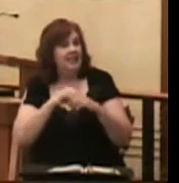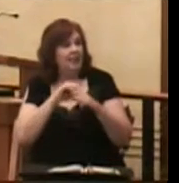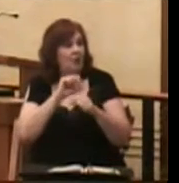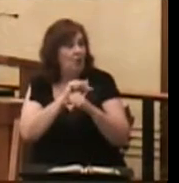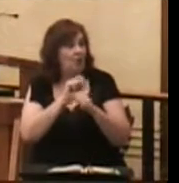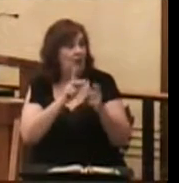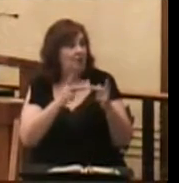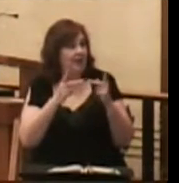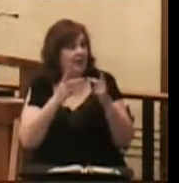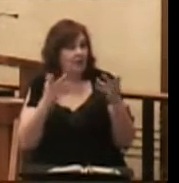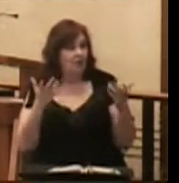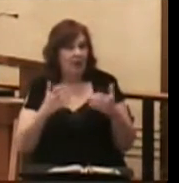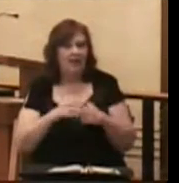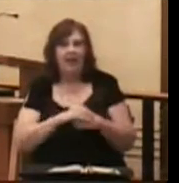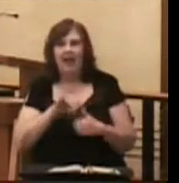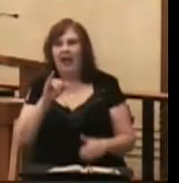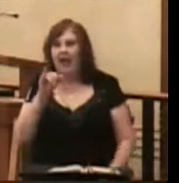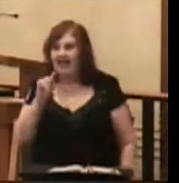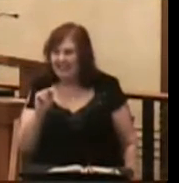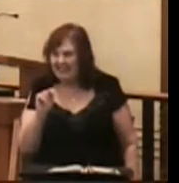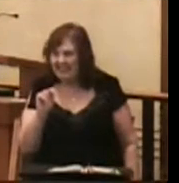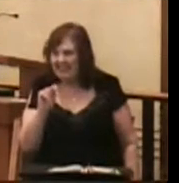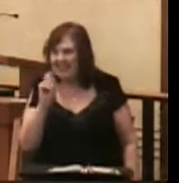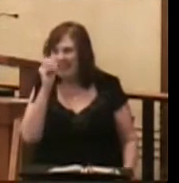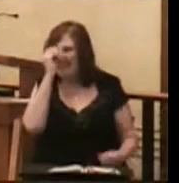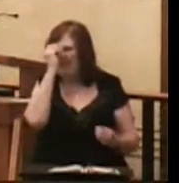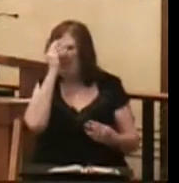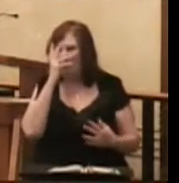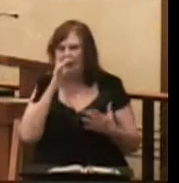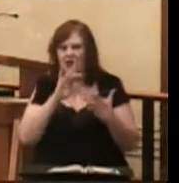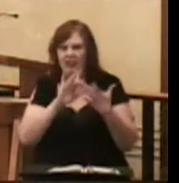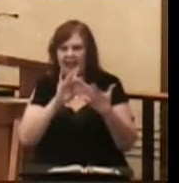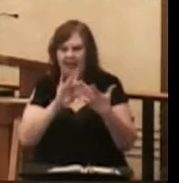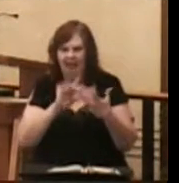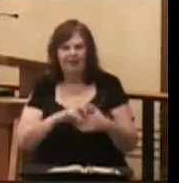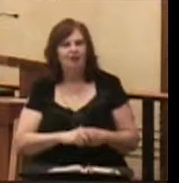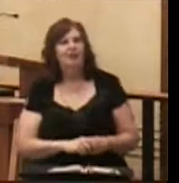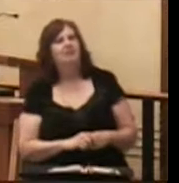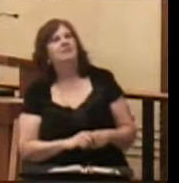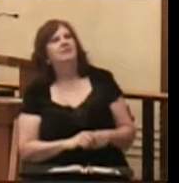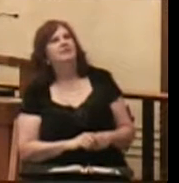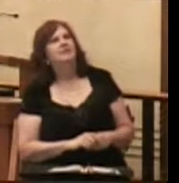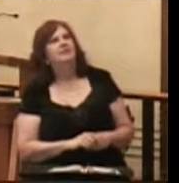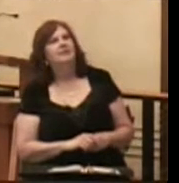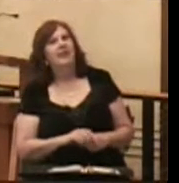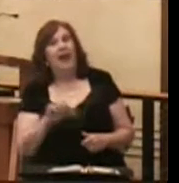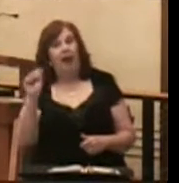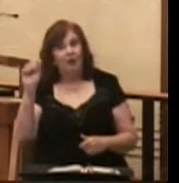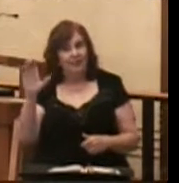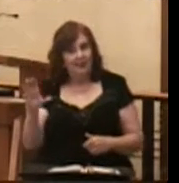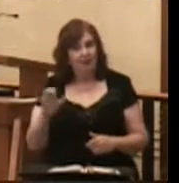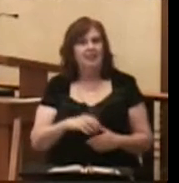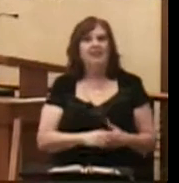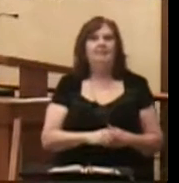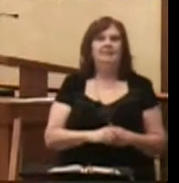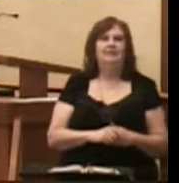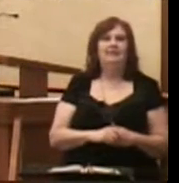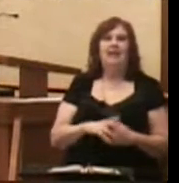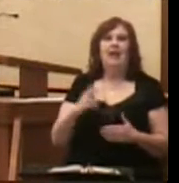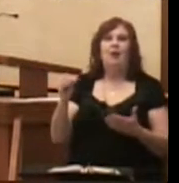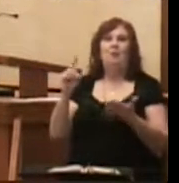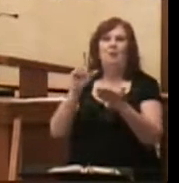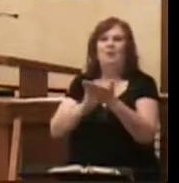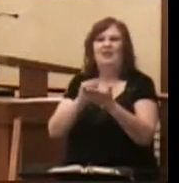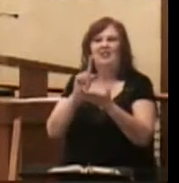are IT, the information technology part of our lives, air conditioning, and printers.